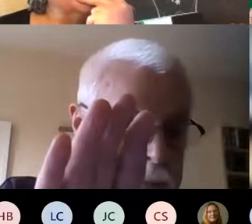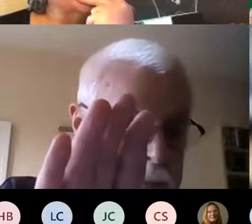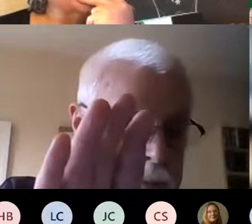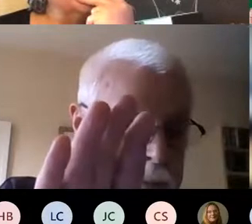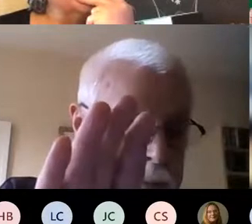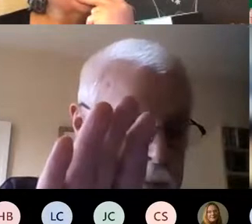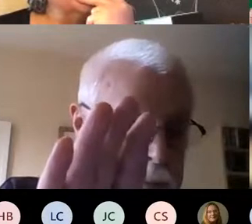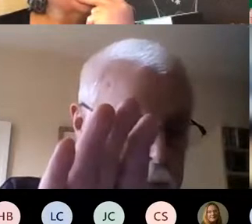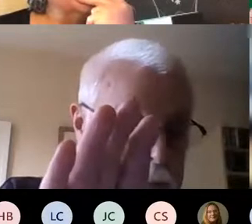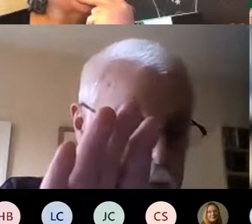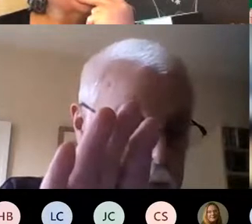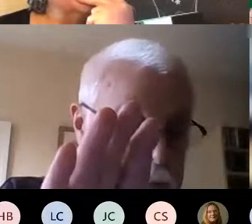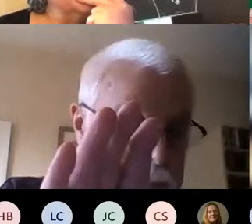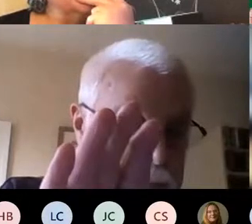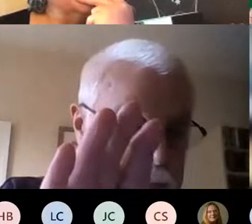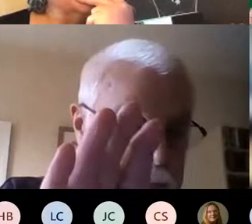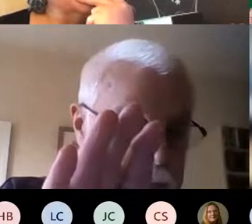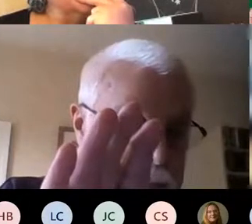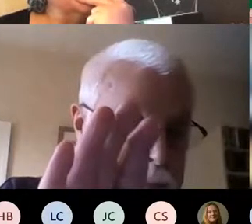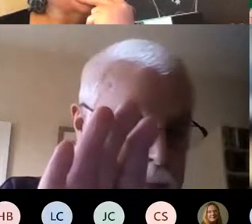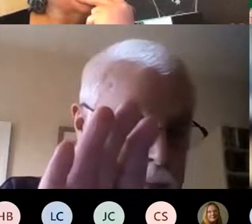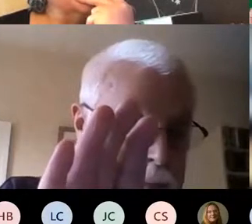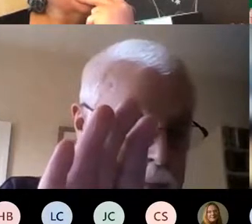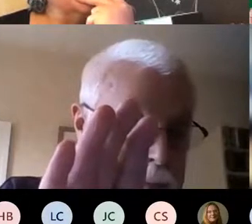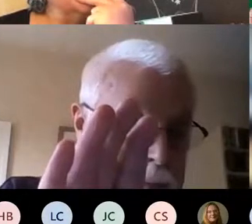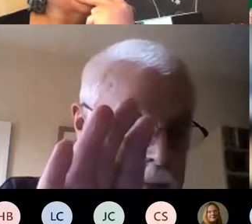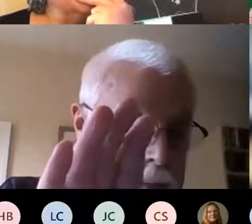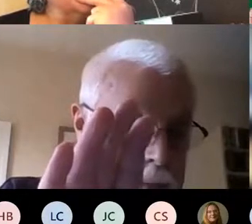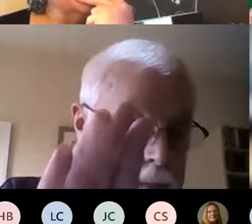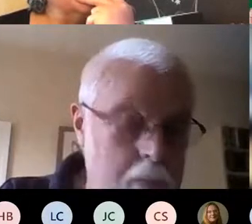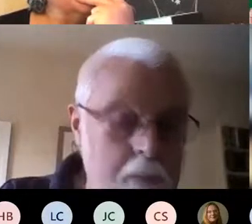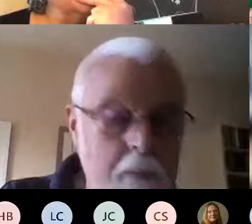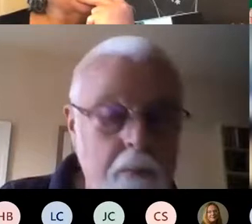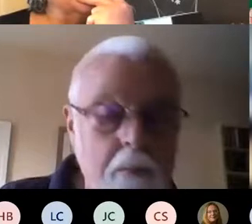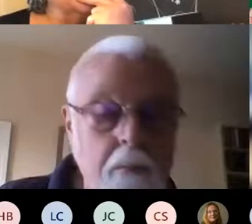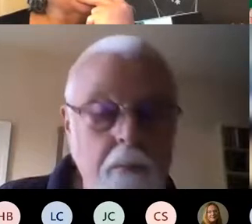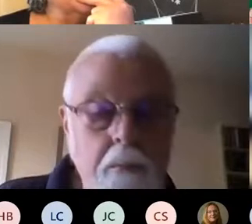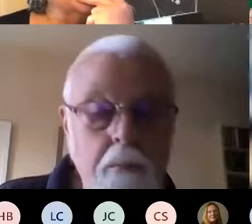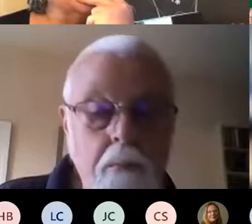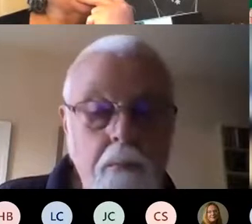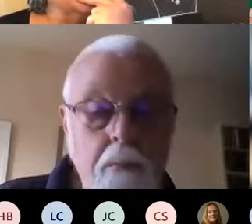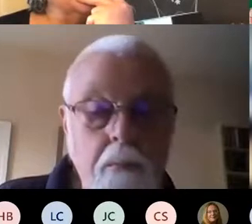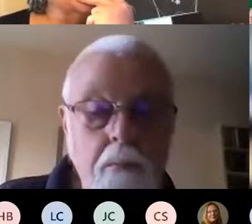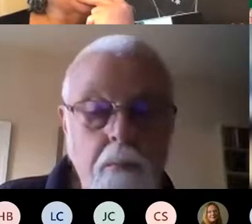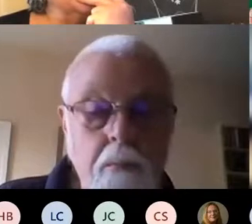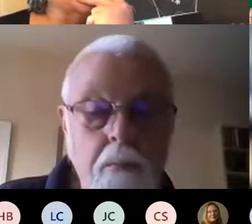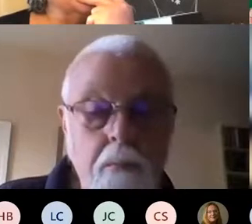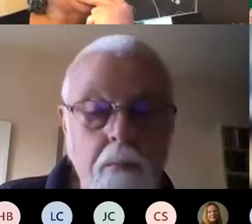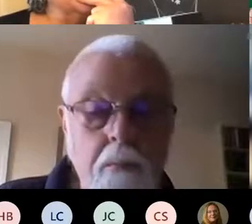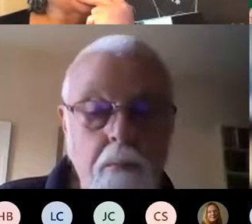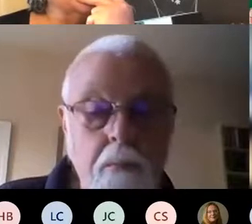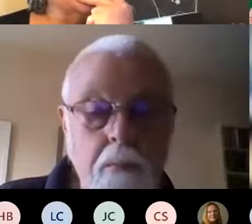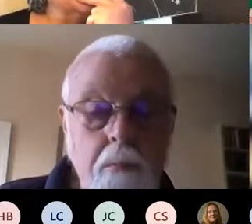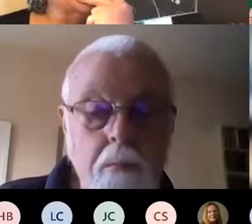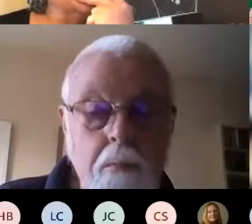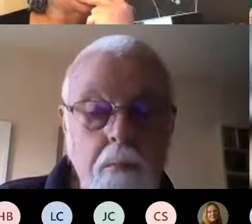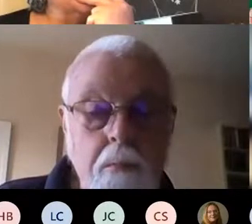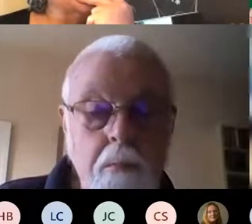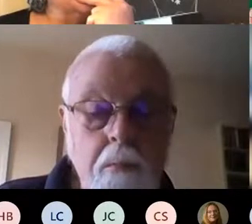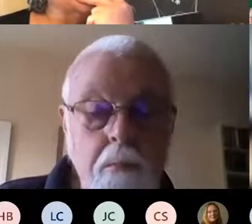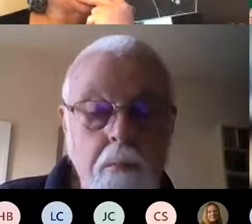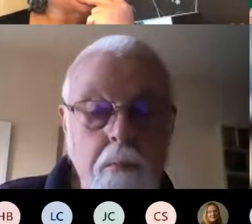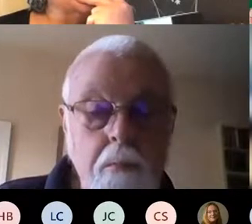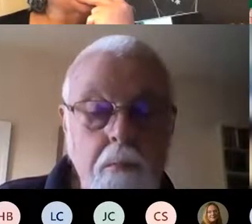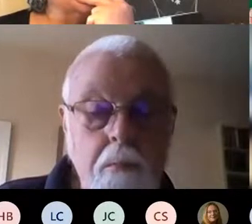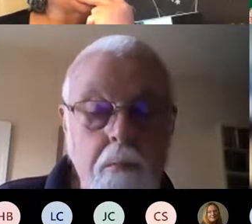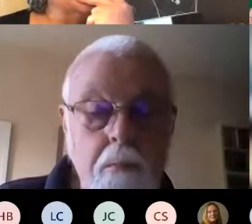framework to really look at themselves as an individual organization and the resources that they have and and how